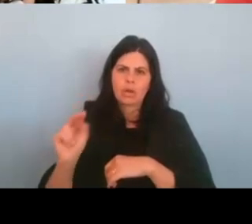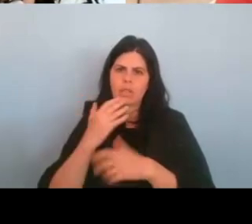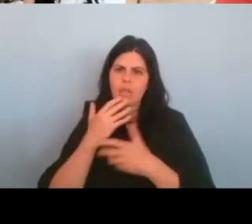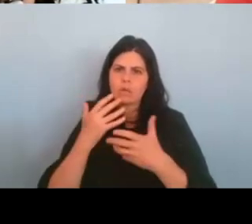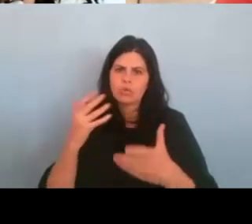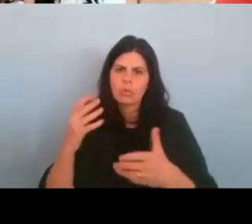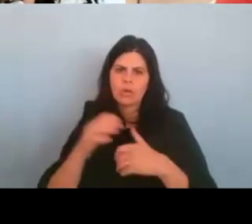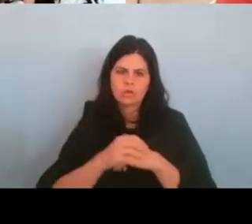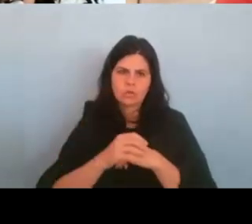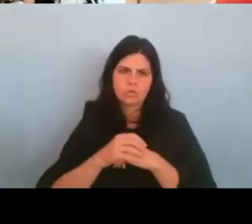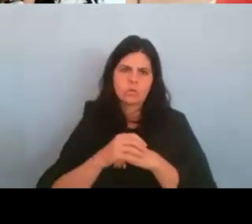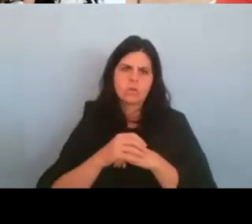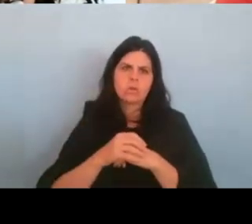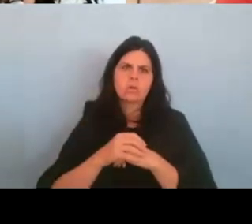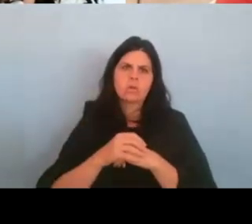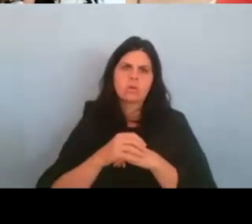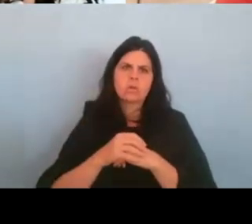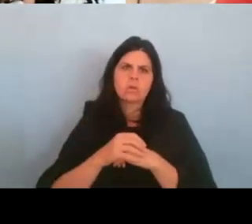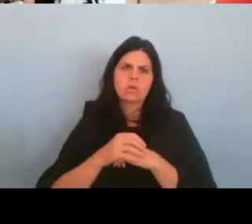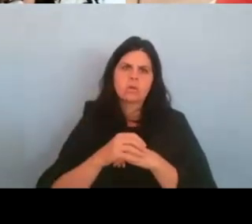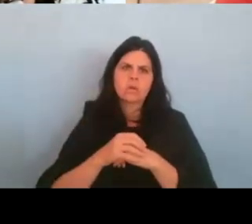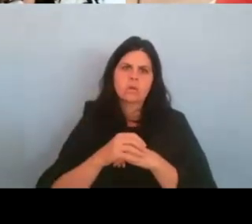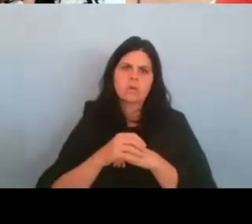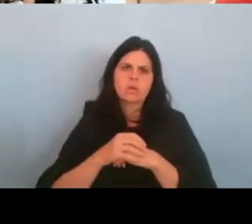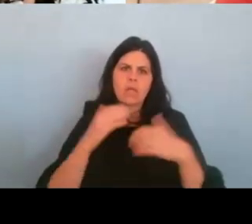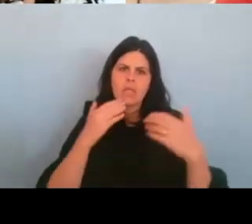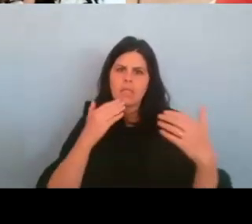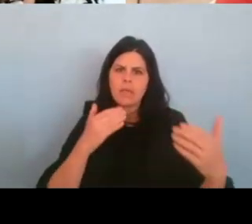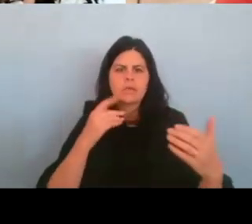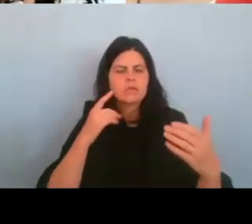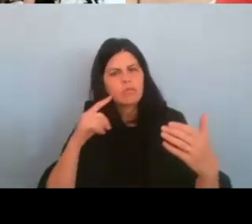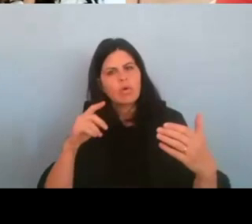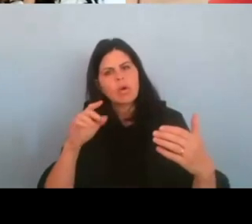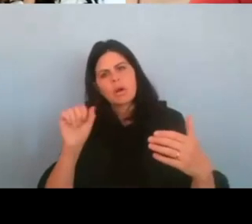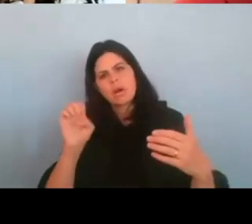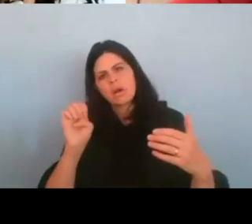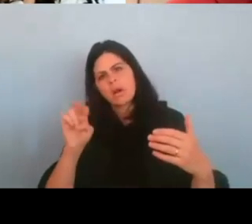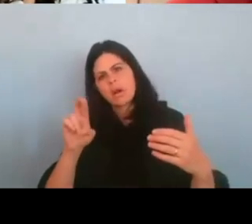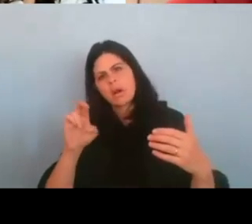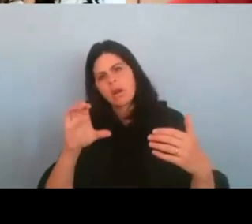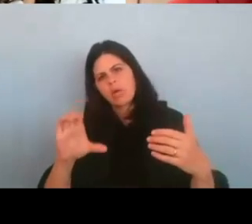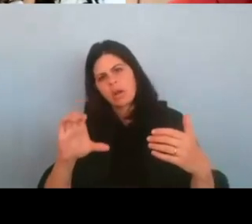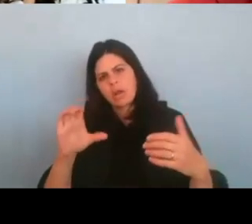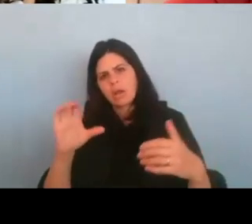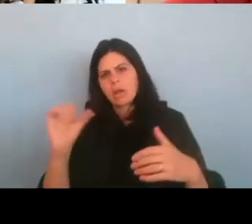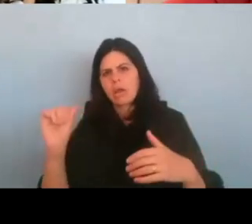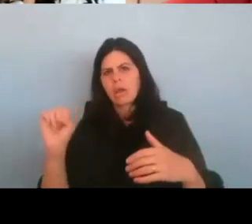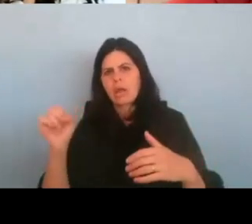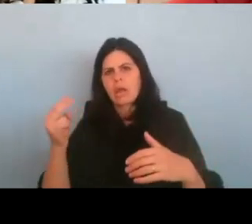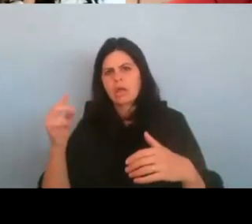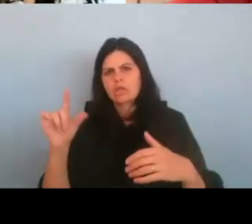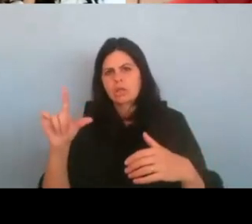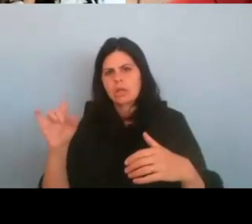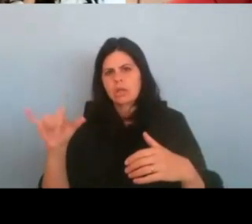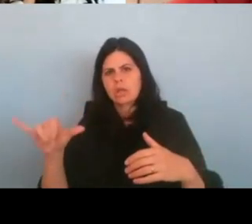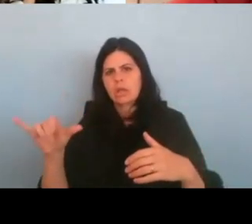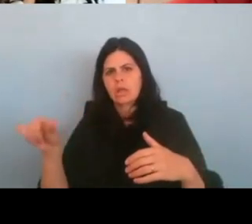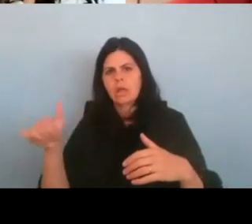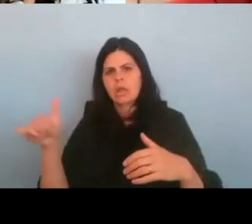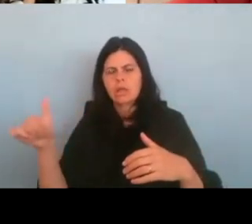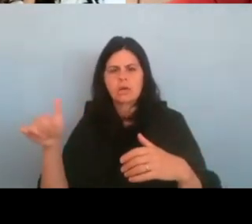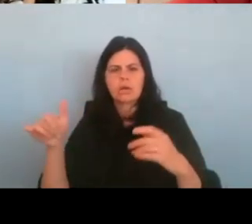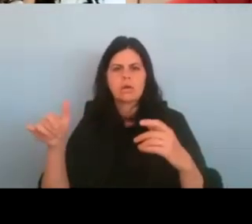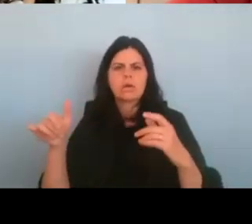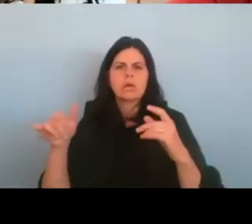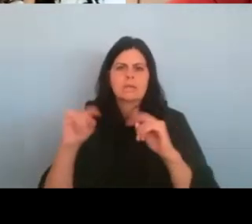And thanks to Eric and Ashley and our team at RespectAbility for all the